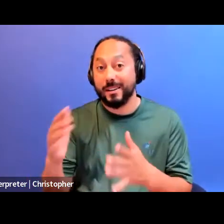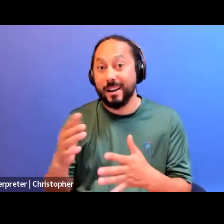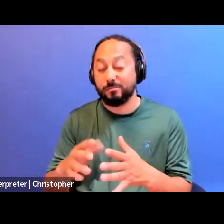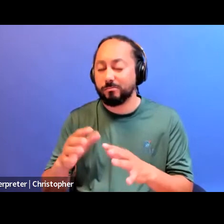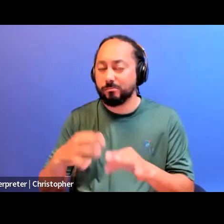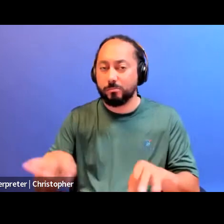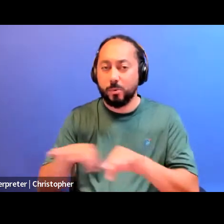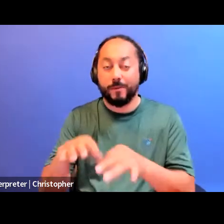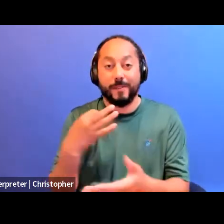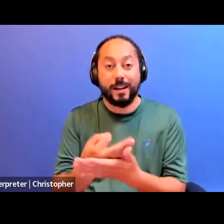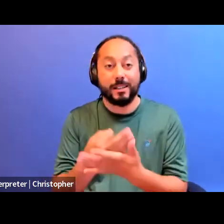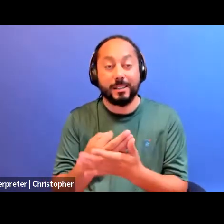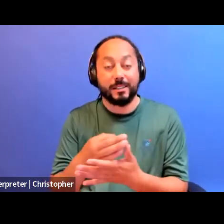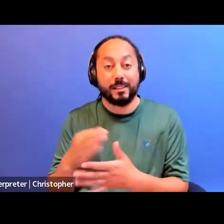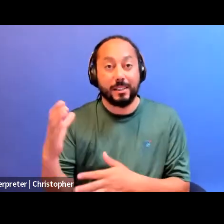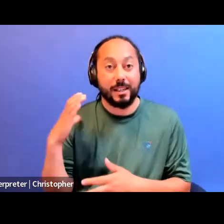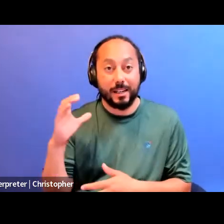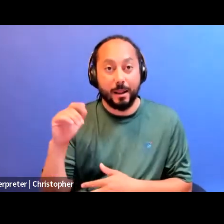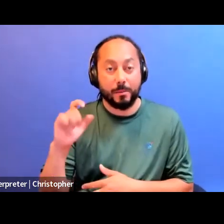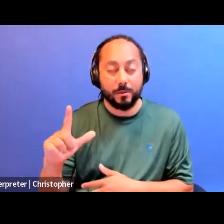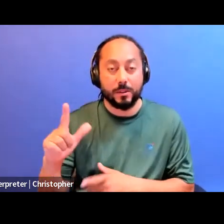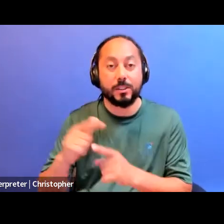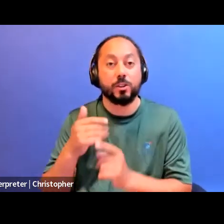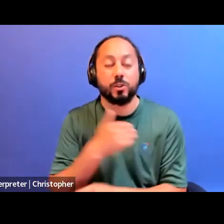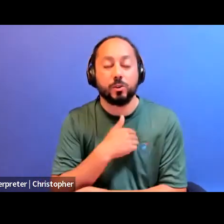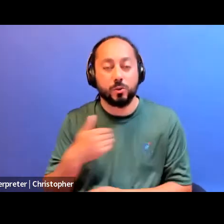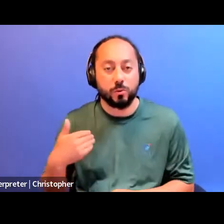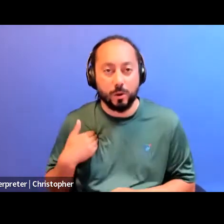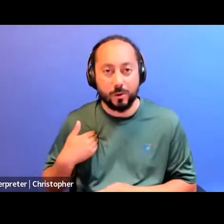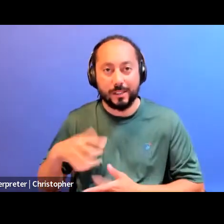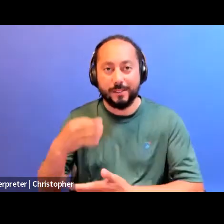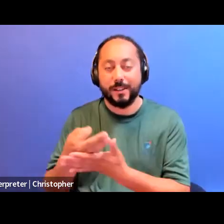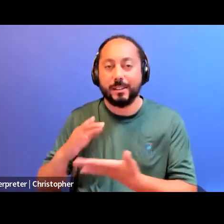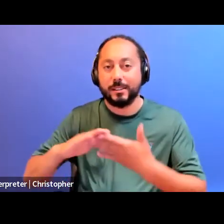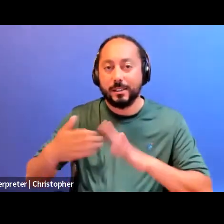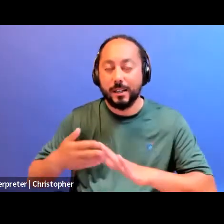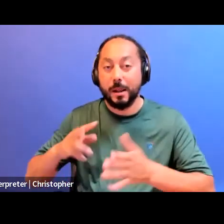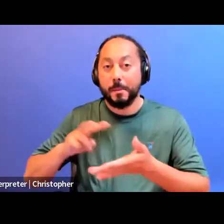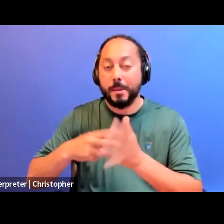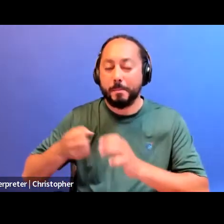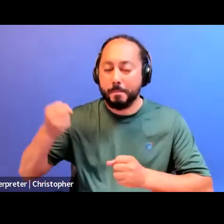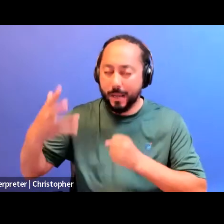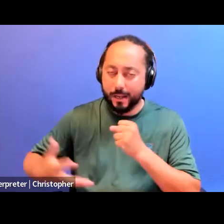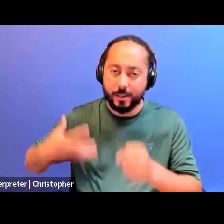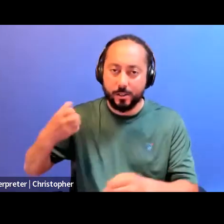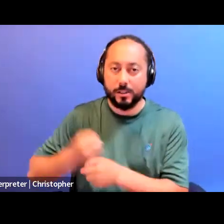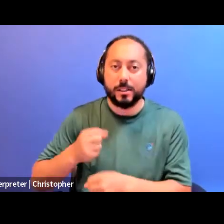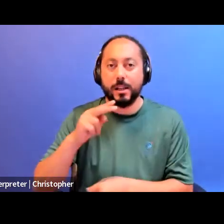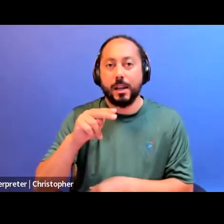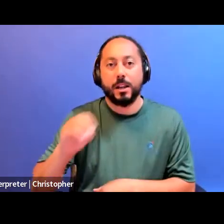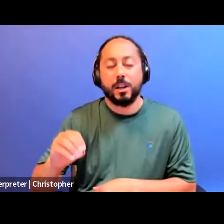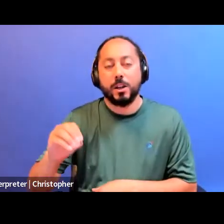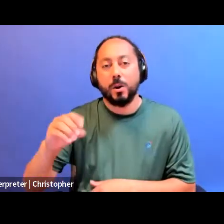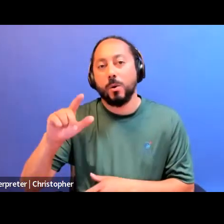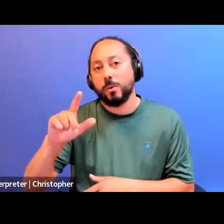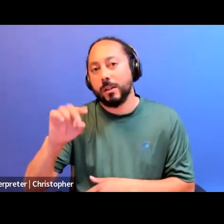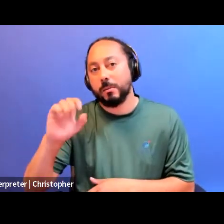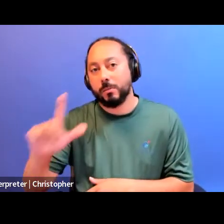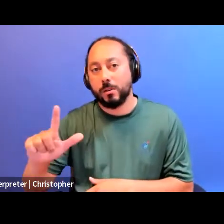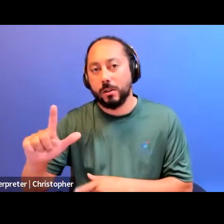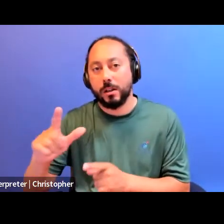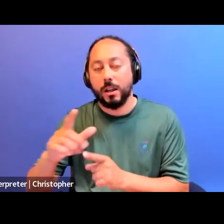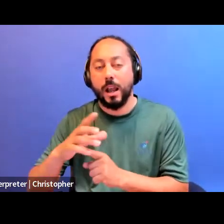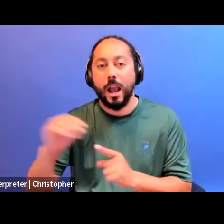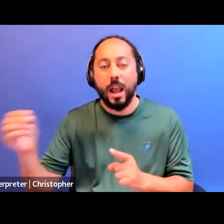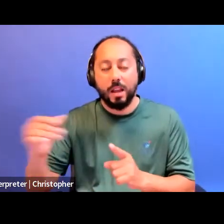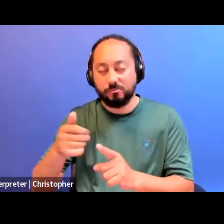of Toronto as a global city involved a few decades of neoliberal restructuring and austerity policies in the